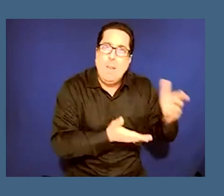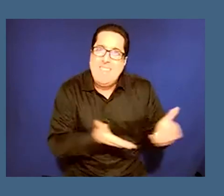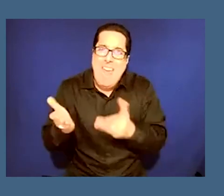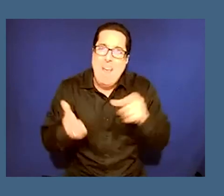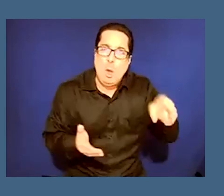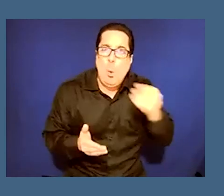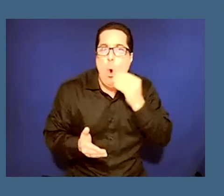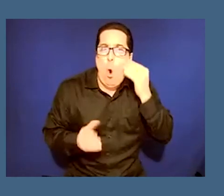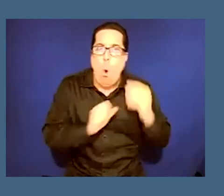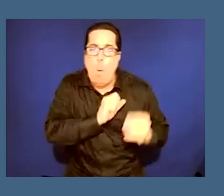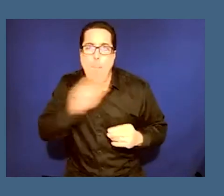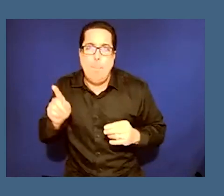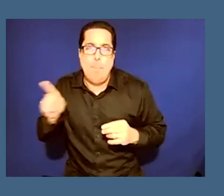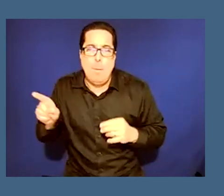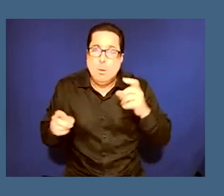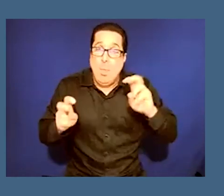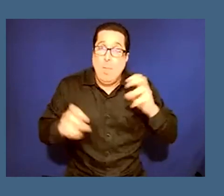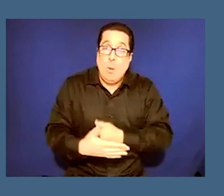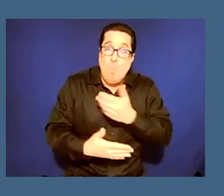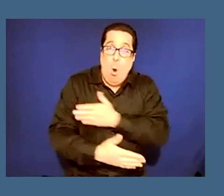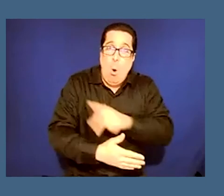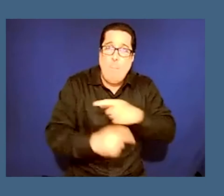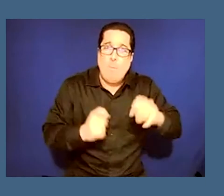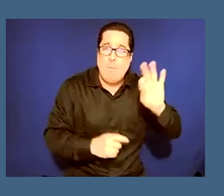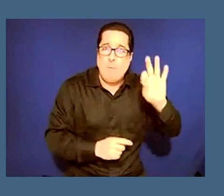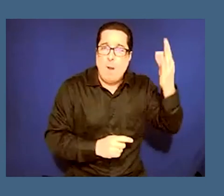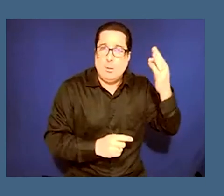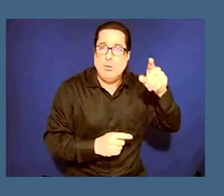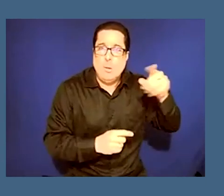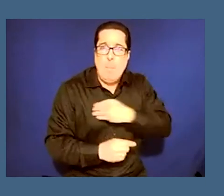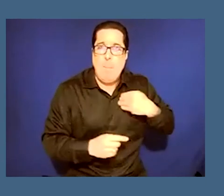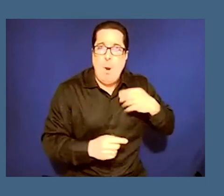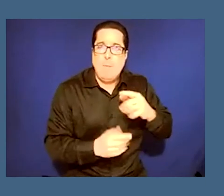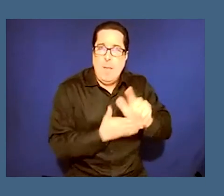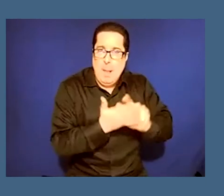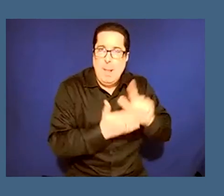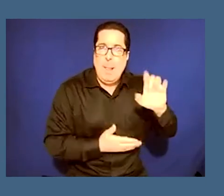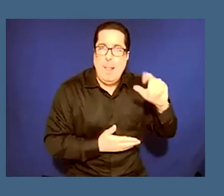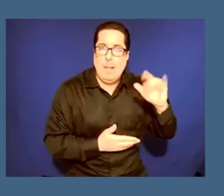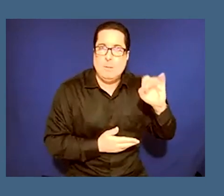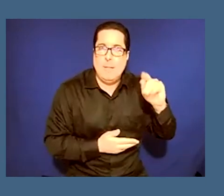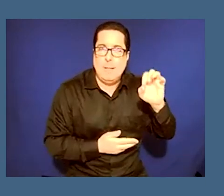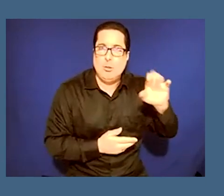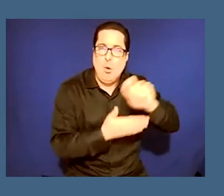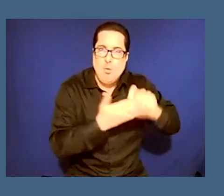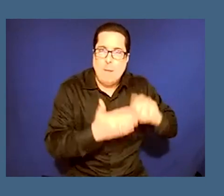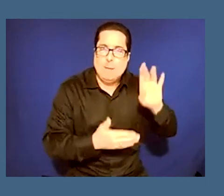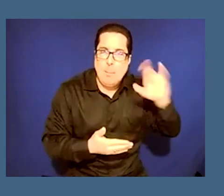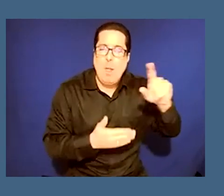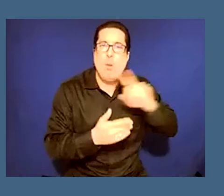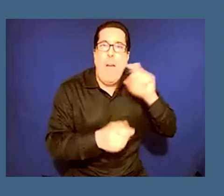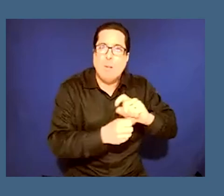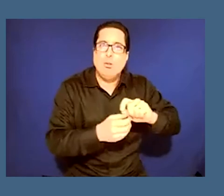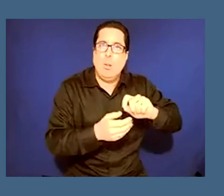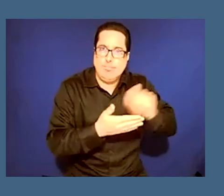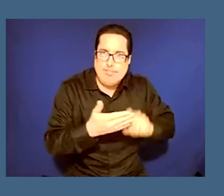finds its way to a french member of the legislature who then writes a bill to actually initiate this